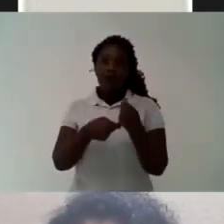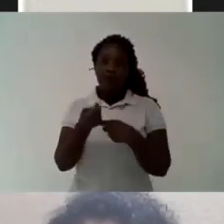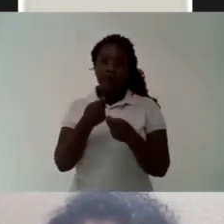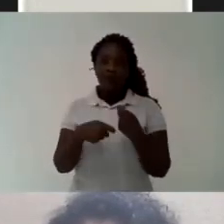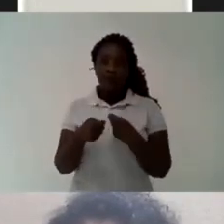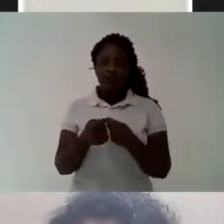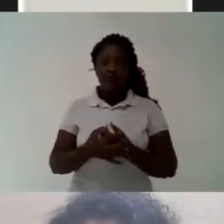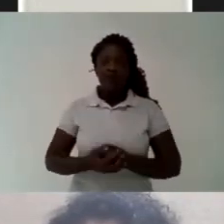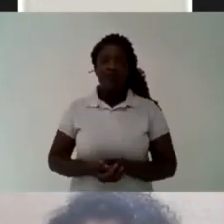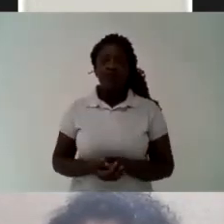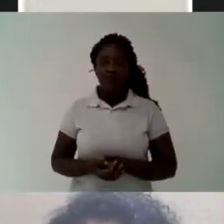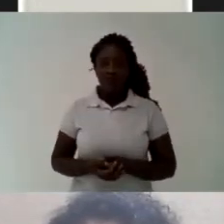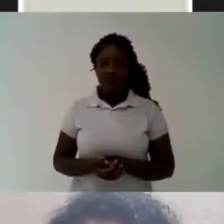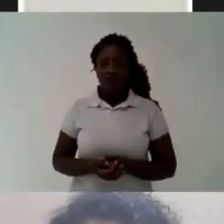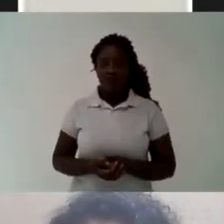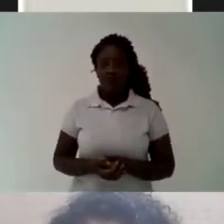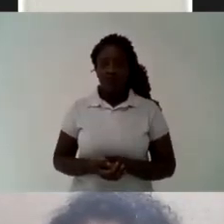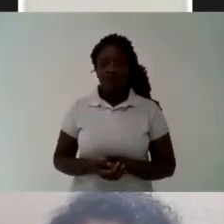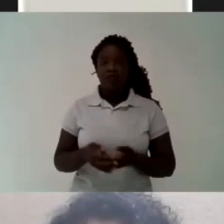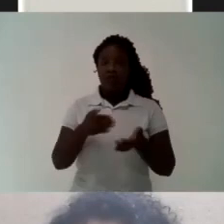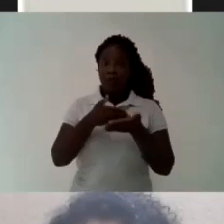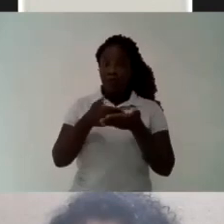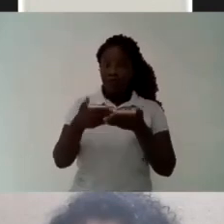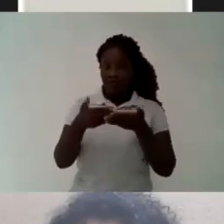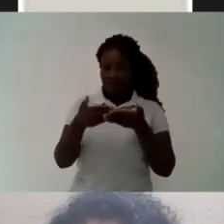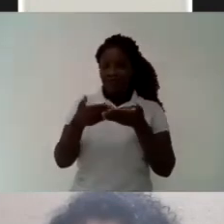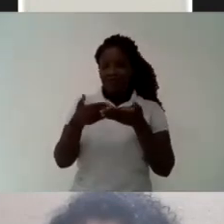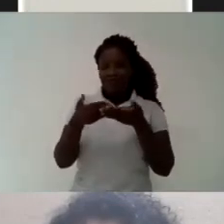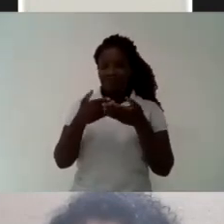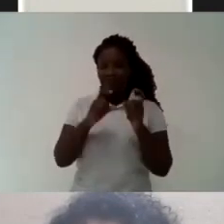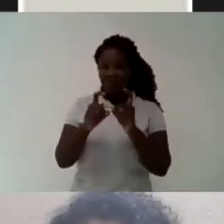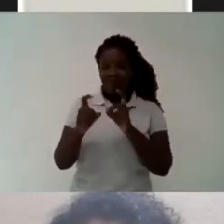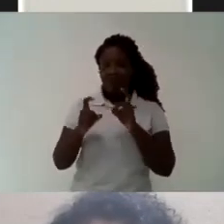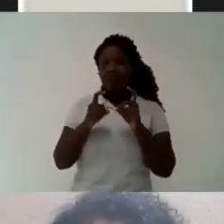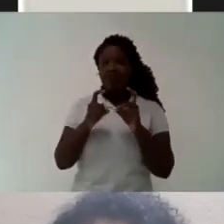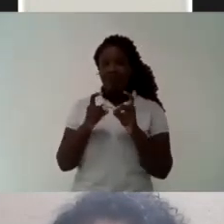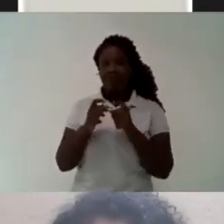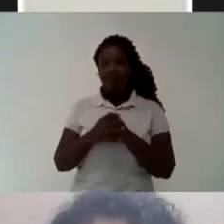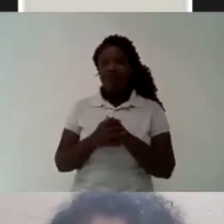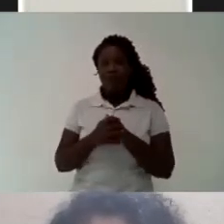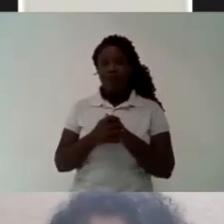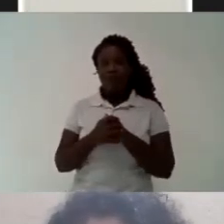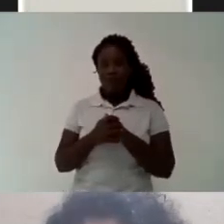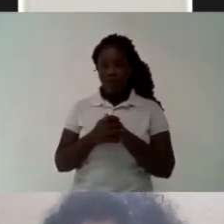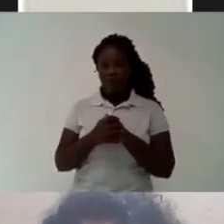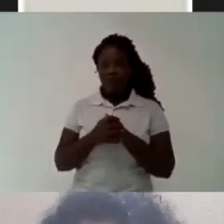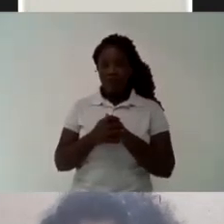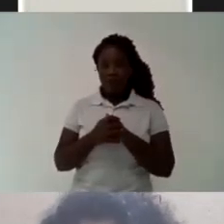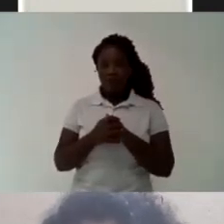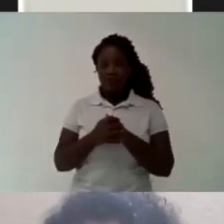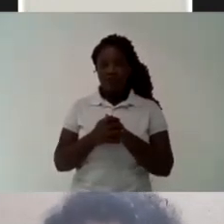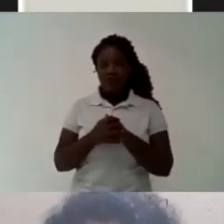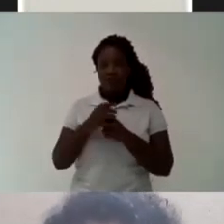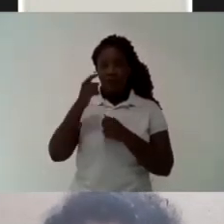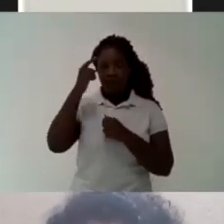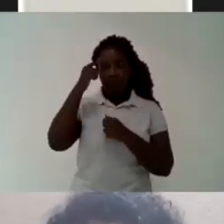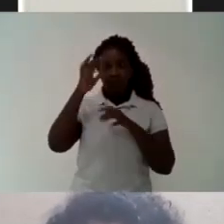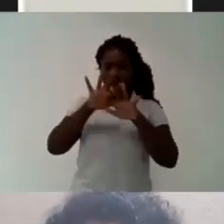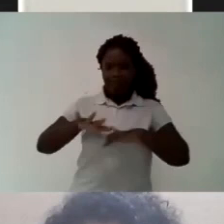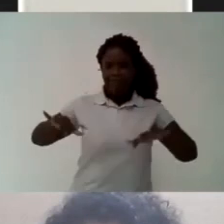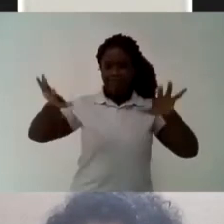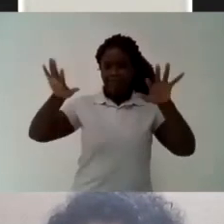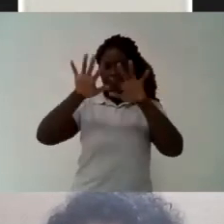That were so important during the military dictatorship And how the